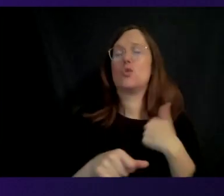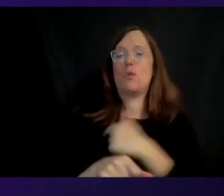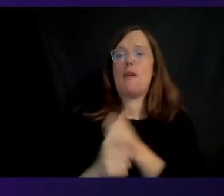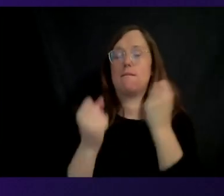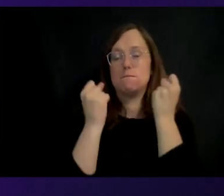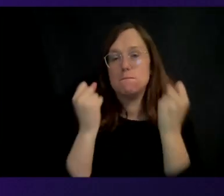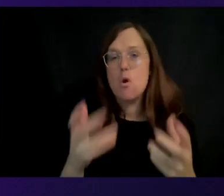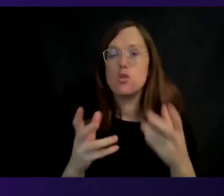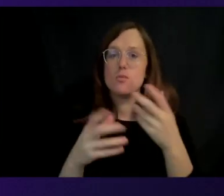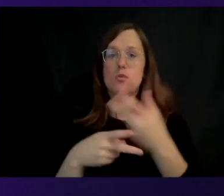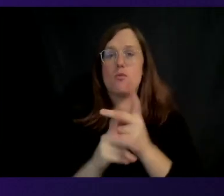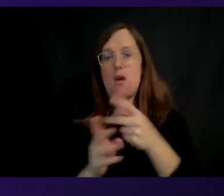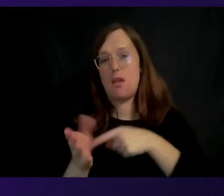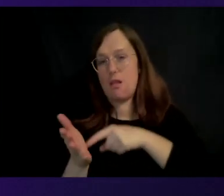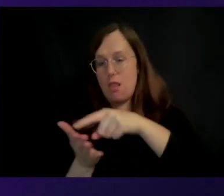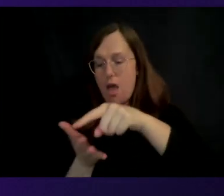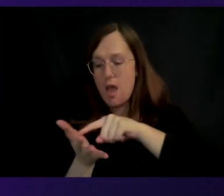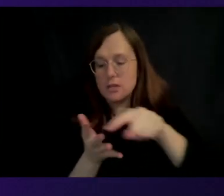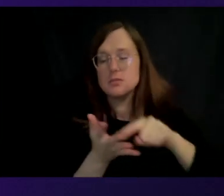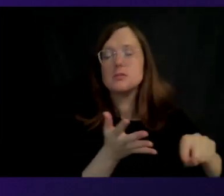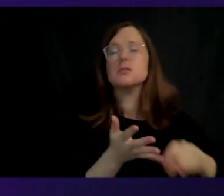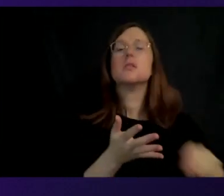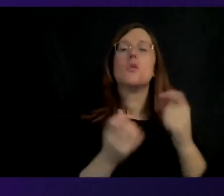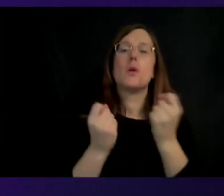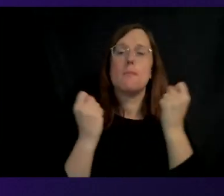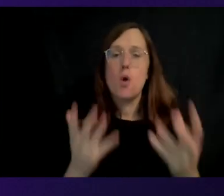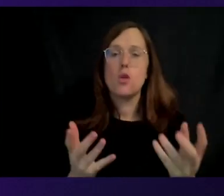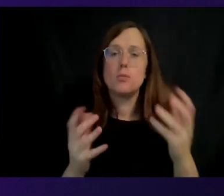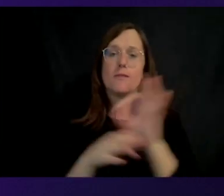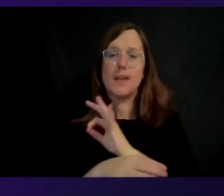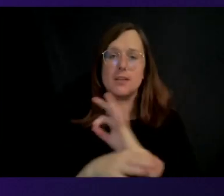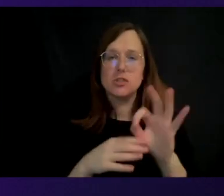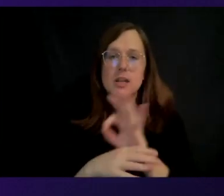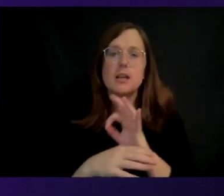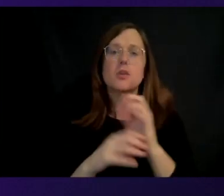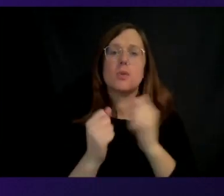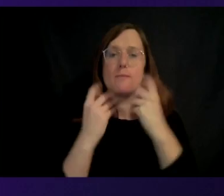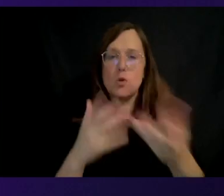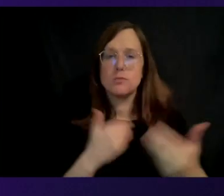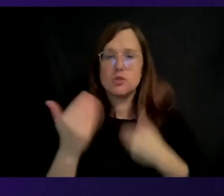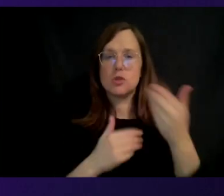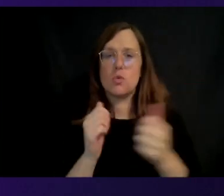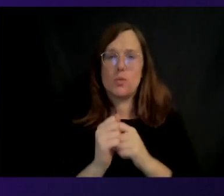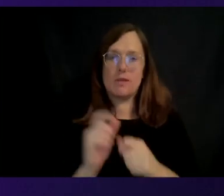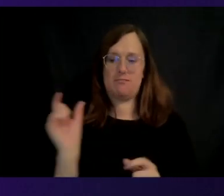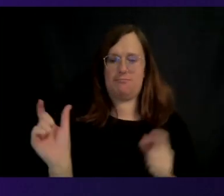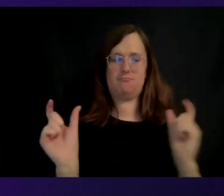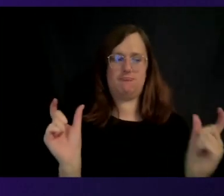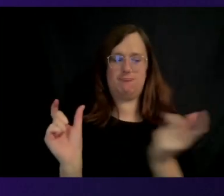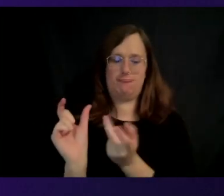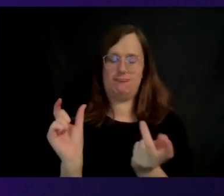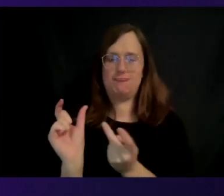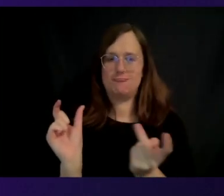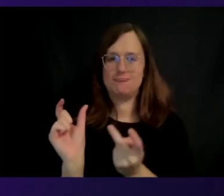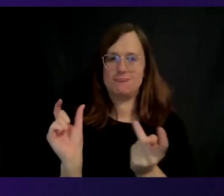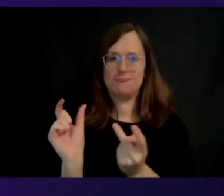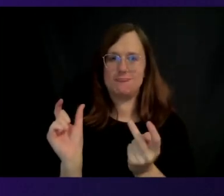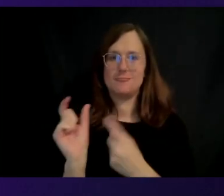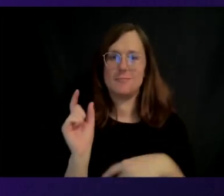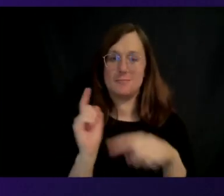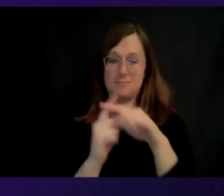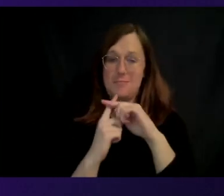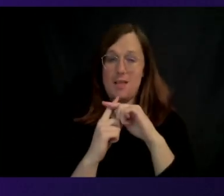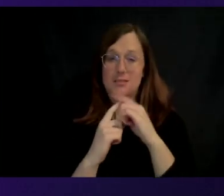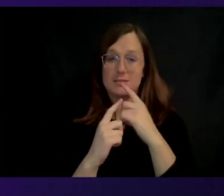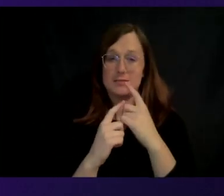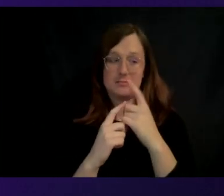lines with multiple consecutive execution and multiple generations with this chip and this chip, this chip, and bringing them to